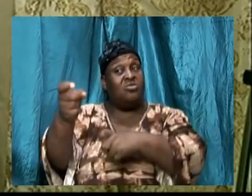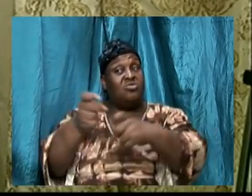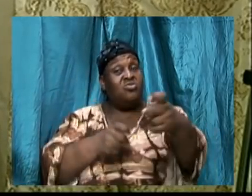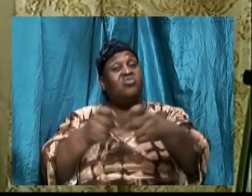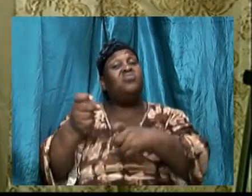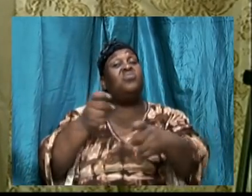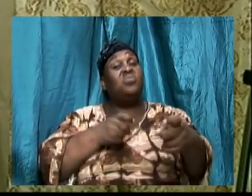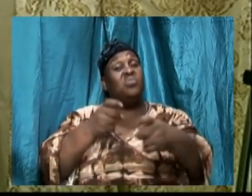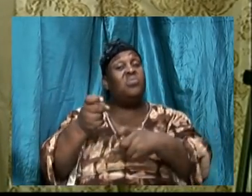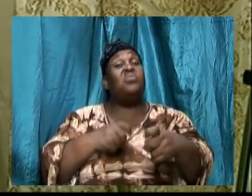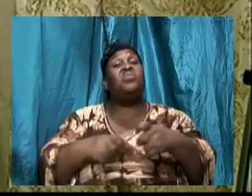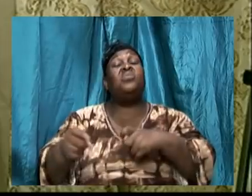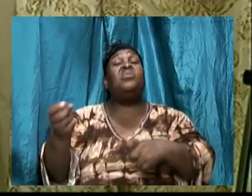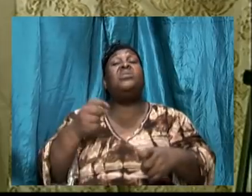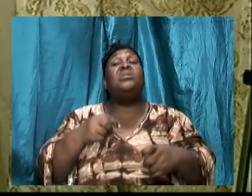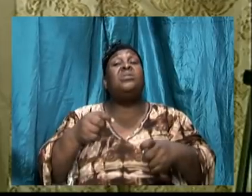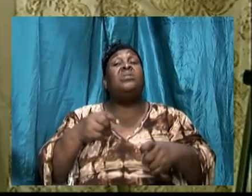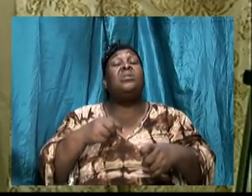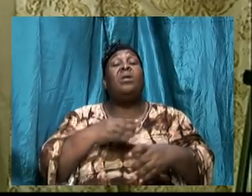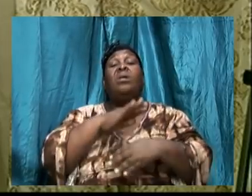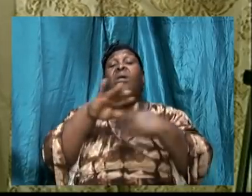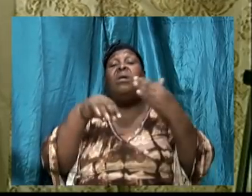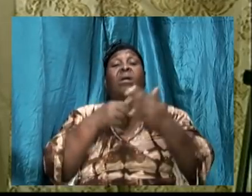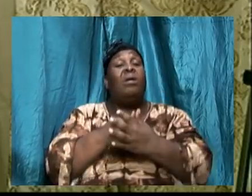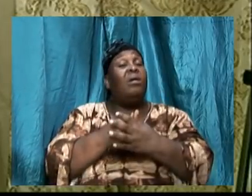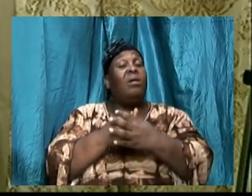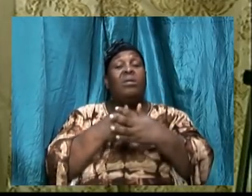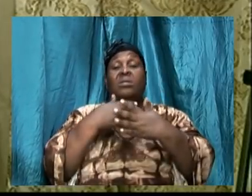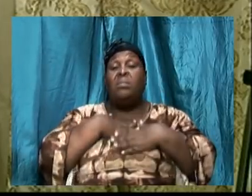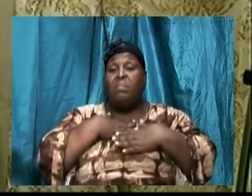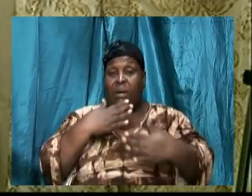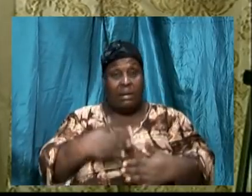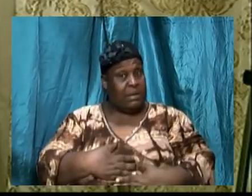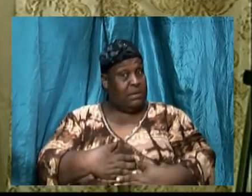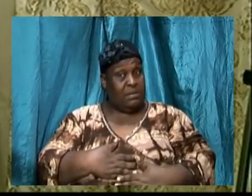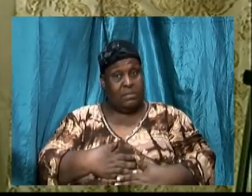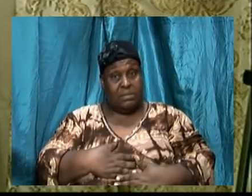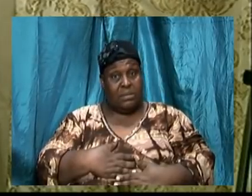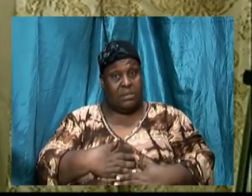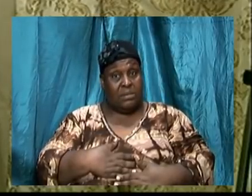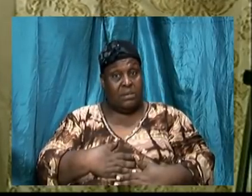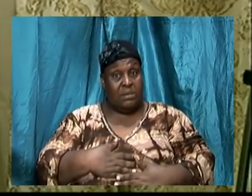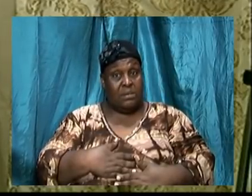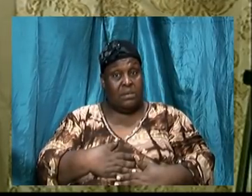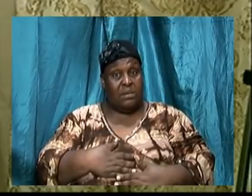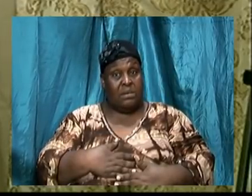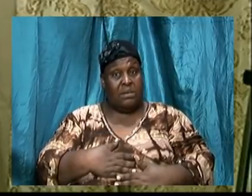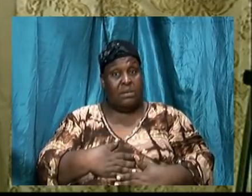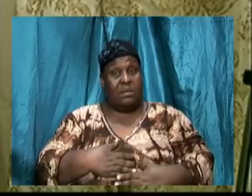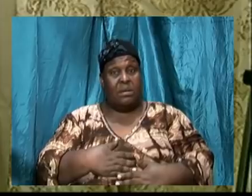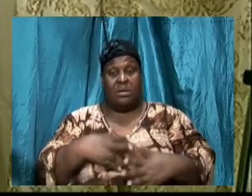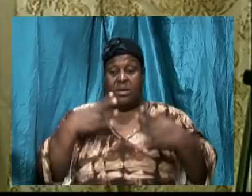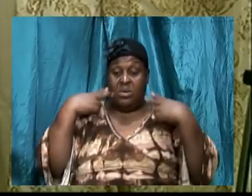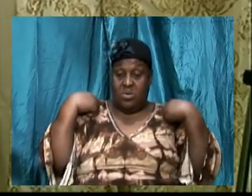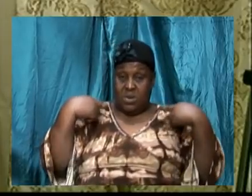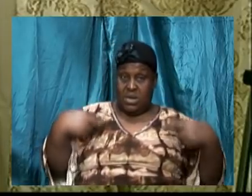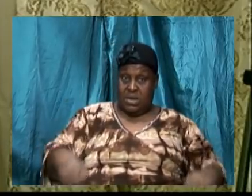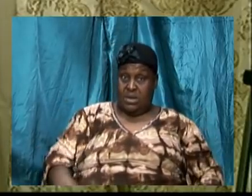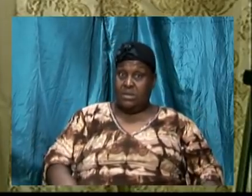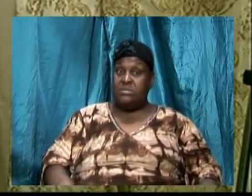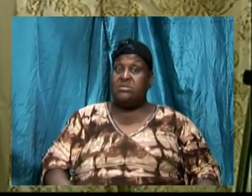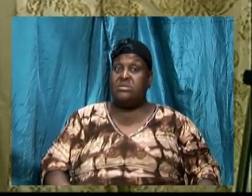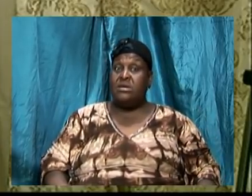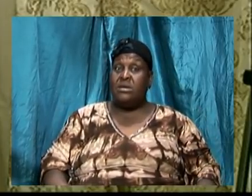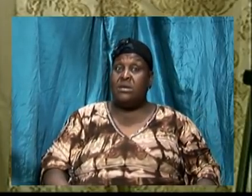will control our emotion. He will control our bodies. He controls our health. Some people,